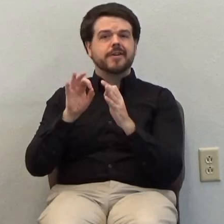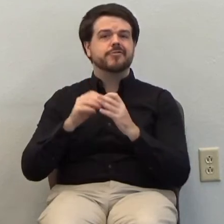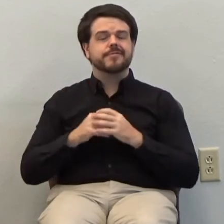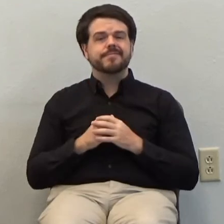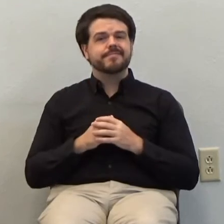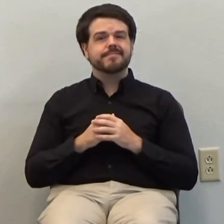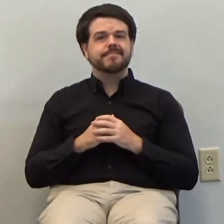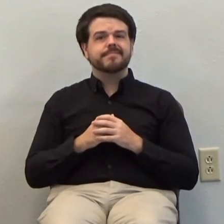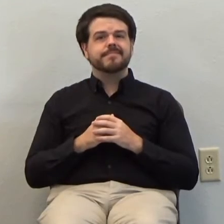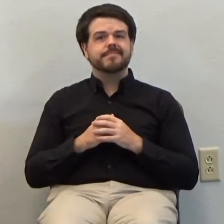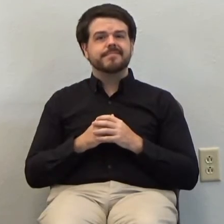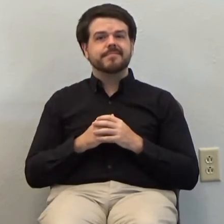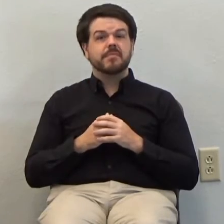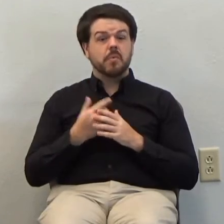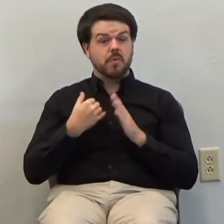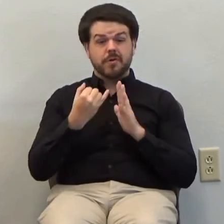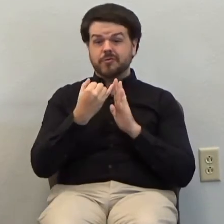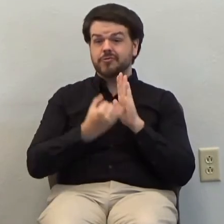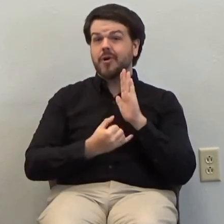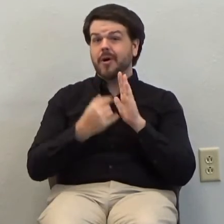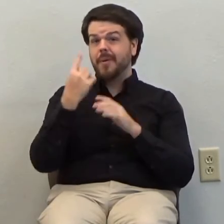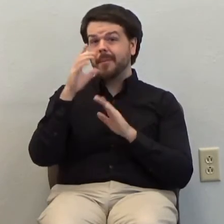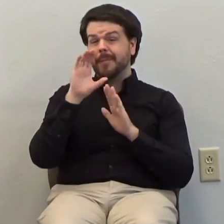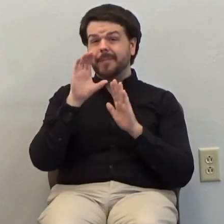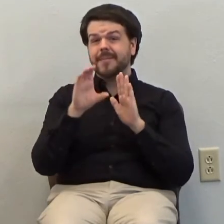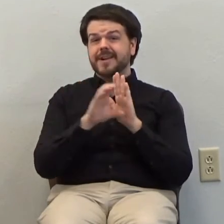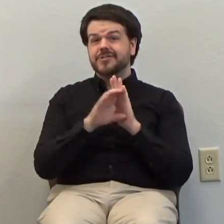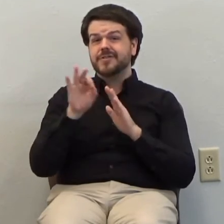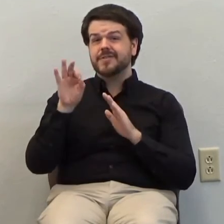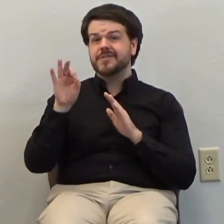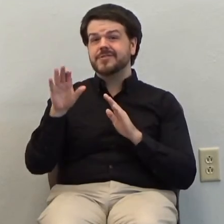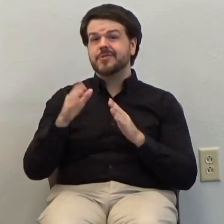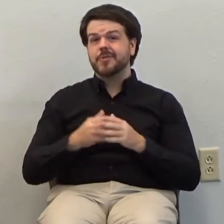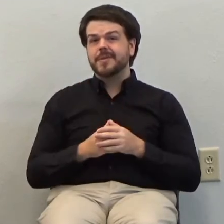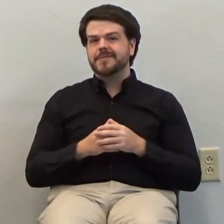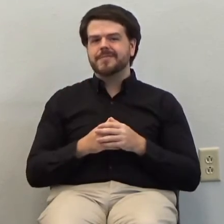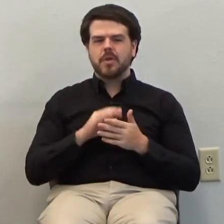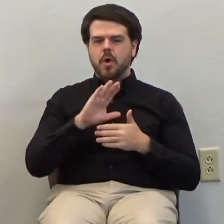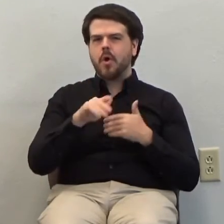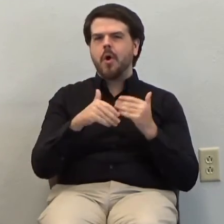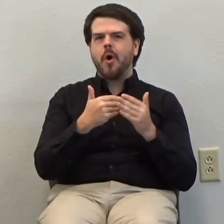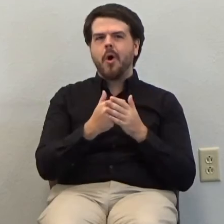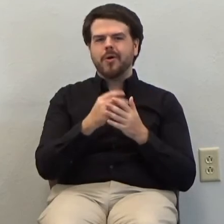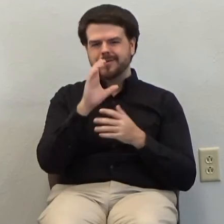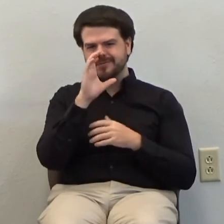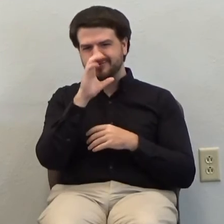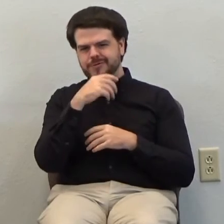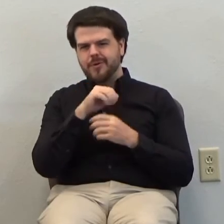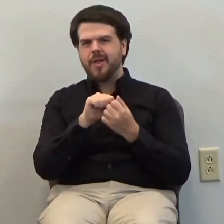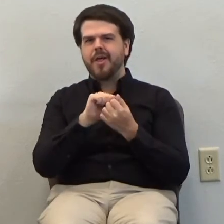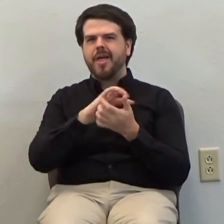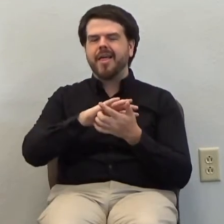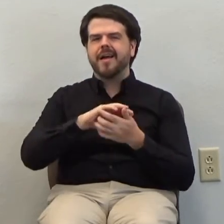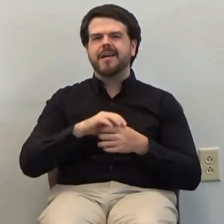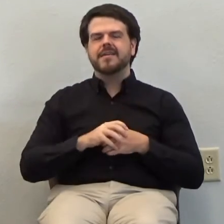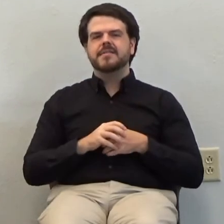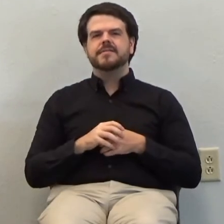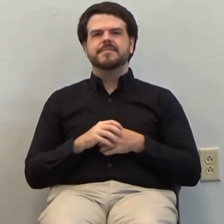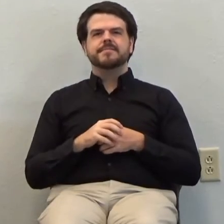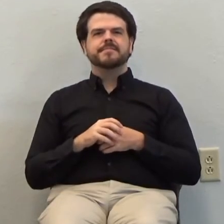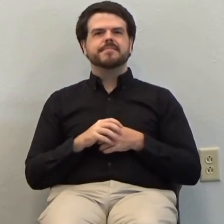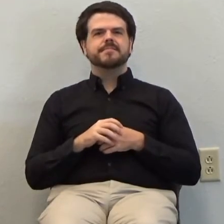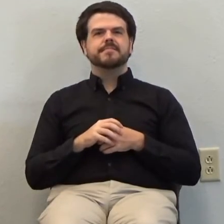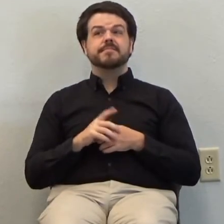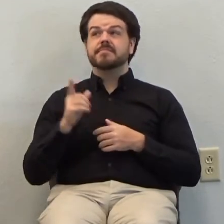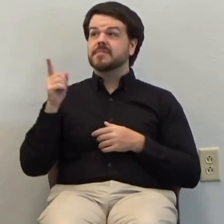that when we all draw pictures of the sermon they're distorted in some way we just cannot give perfection and so he says I am faithful to my